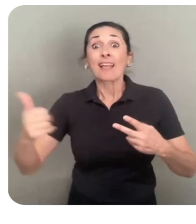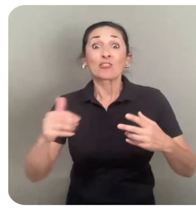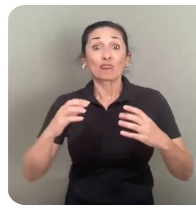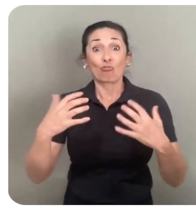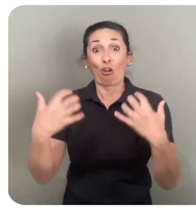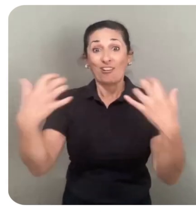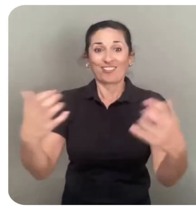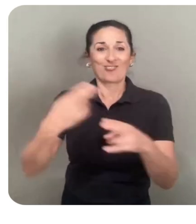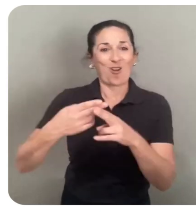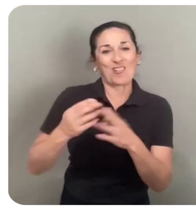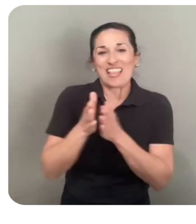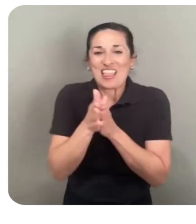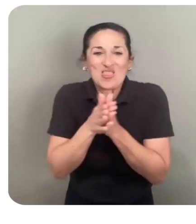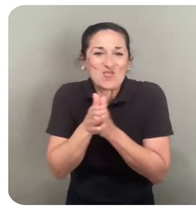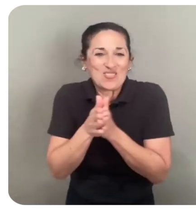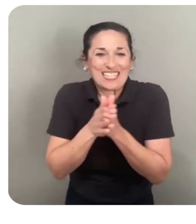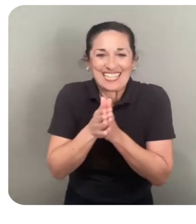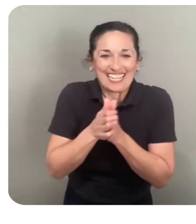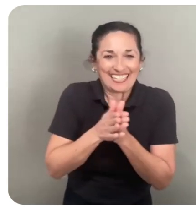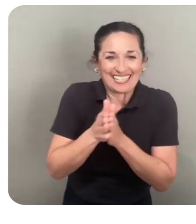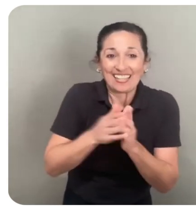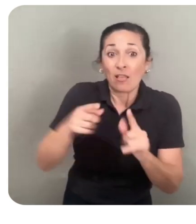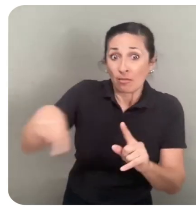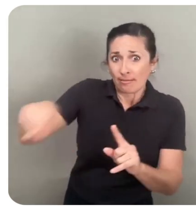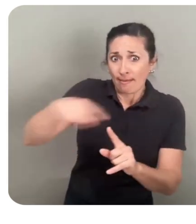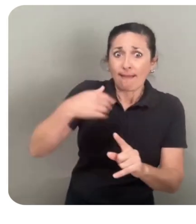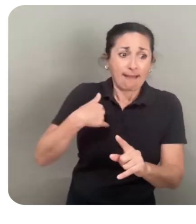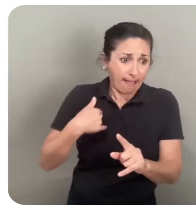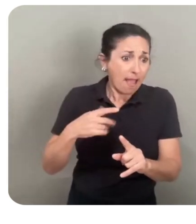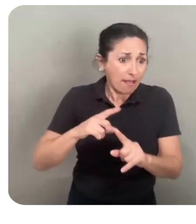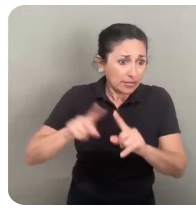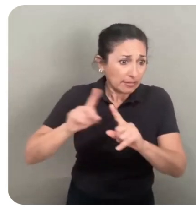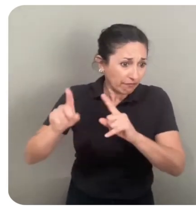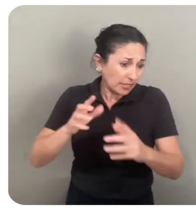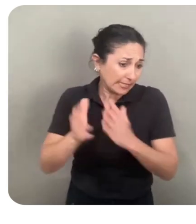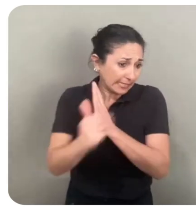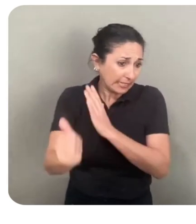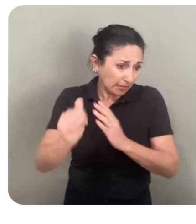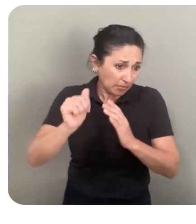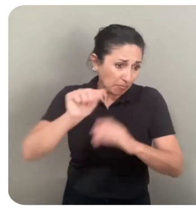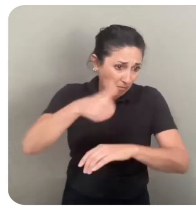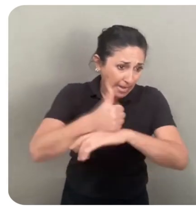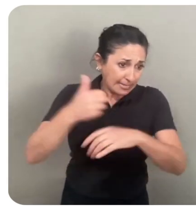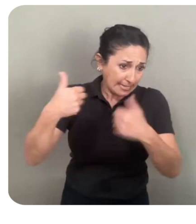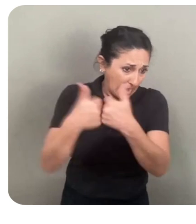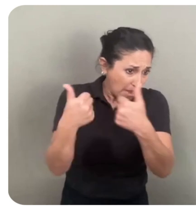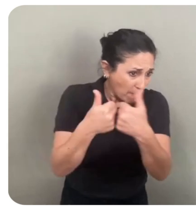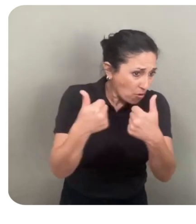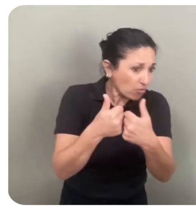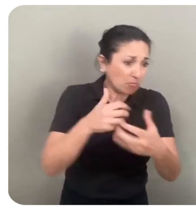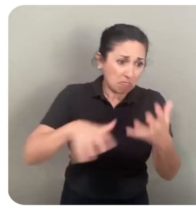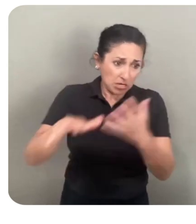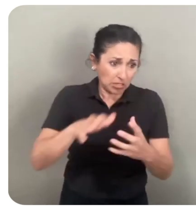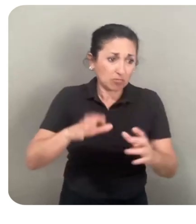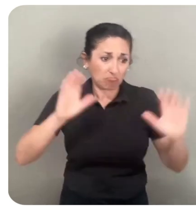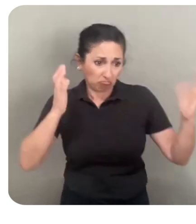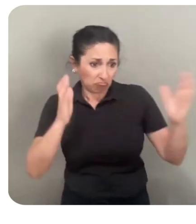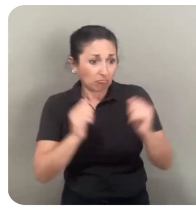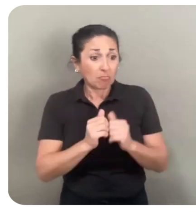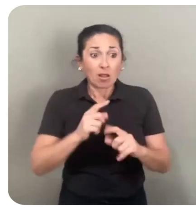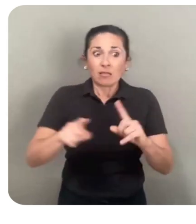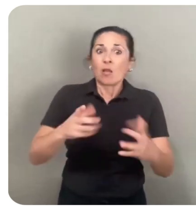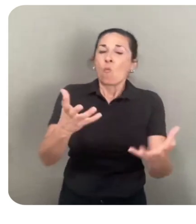have different expectations for mixed reality compared to our skill-based gamers. They're looking for fun and relaxing experiences,